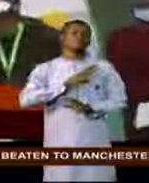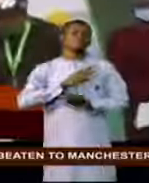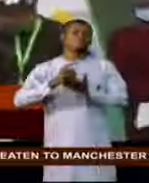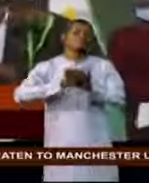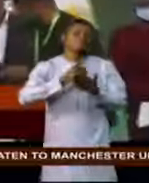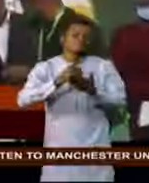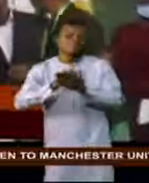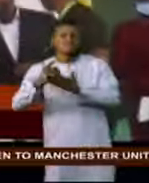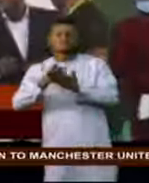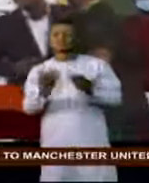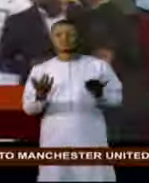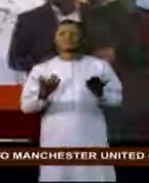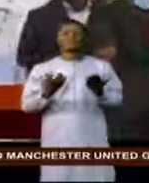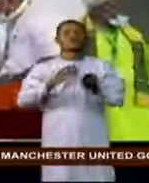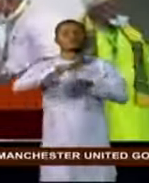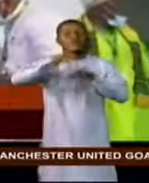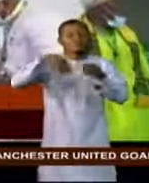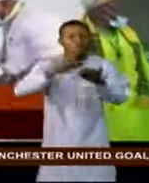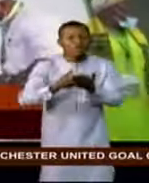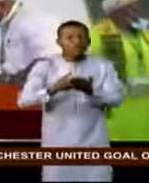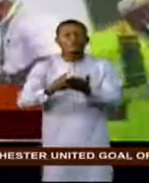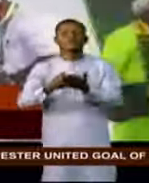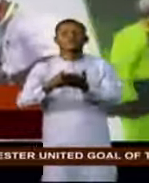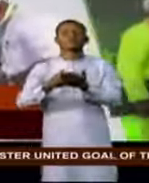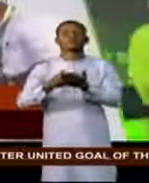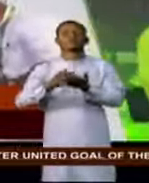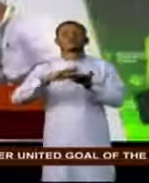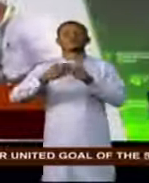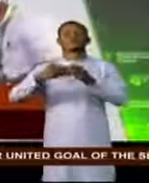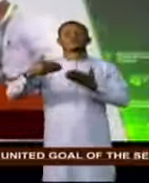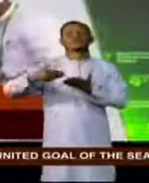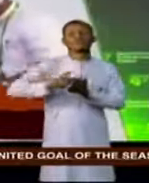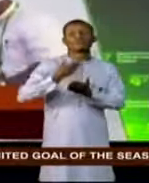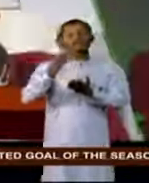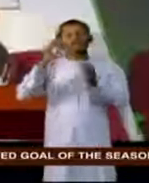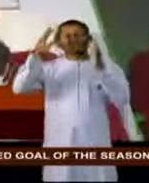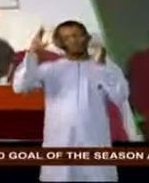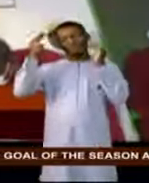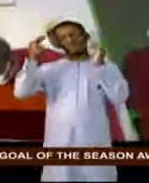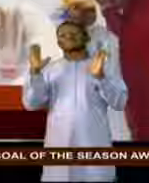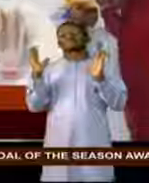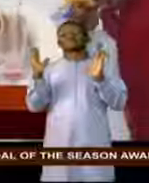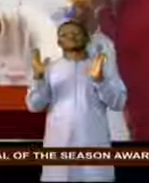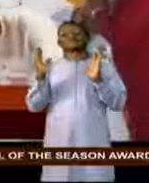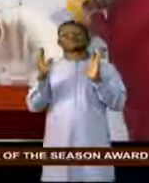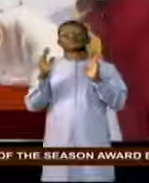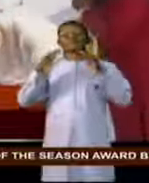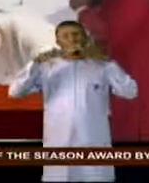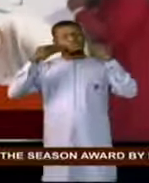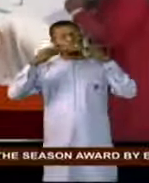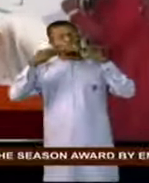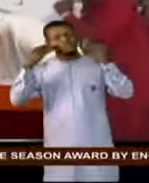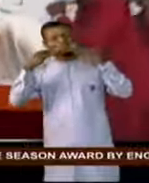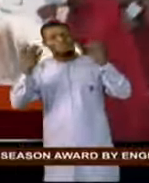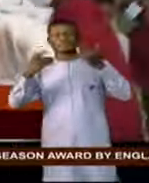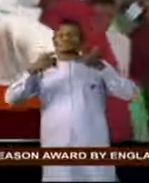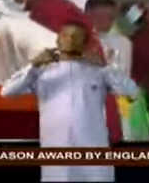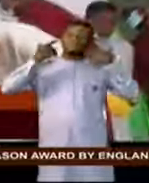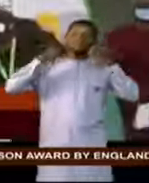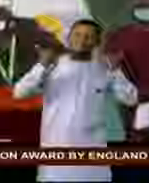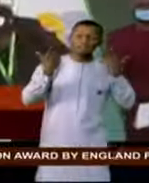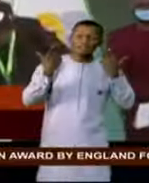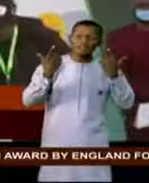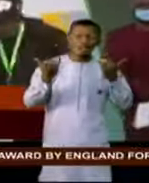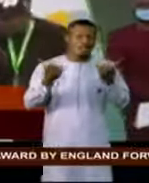orgs. Orgs that serve as a renewal of hope for a peaceful conduct. Peels of smiles and laughter. Are there